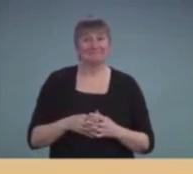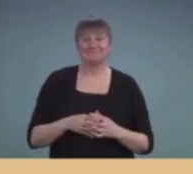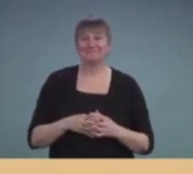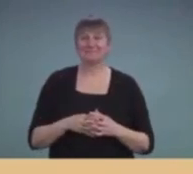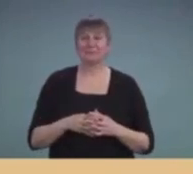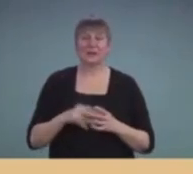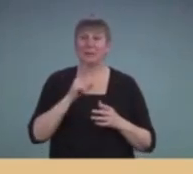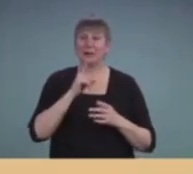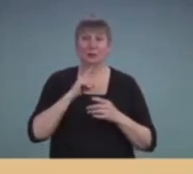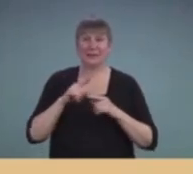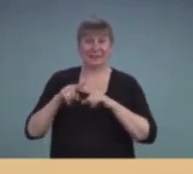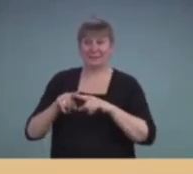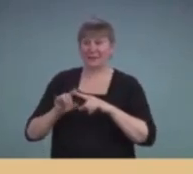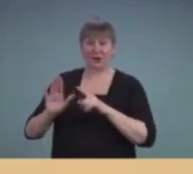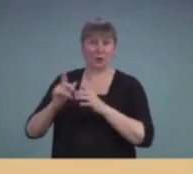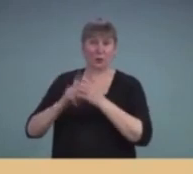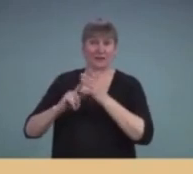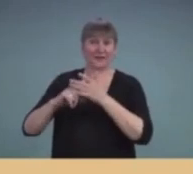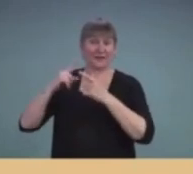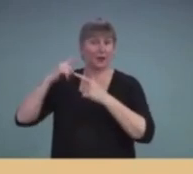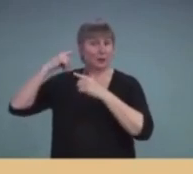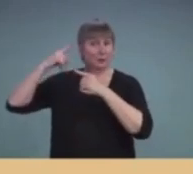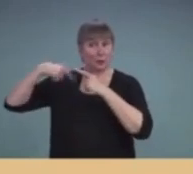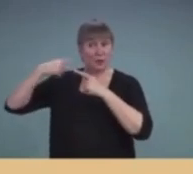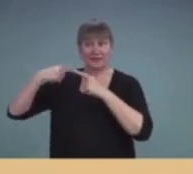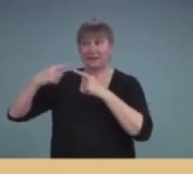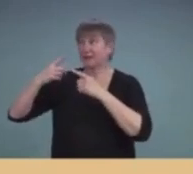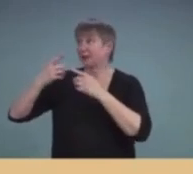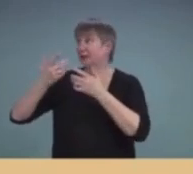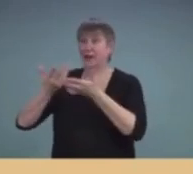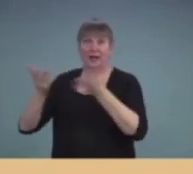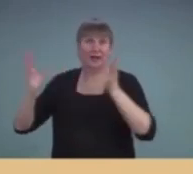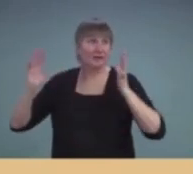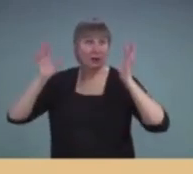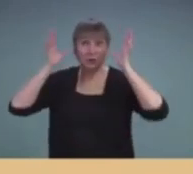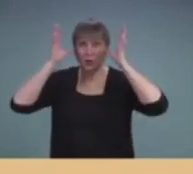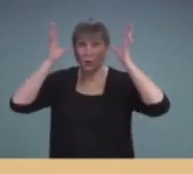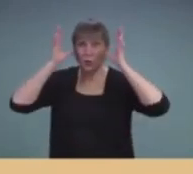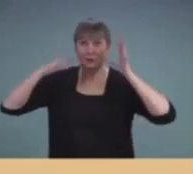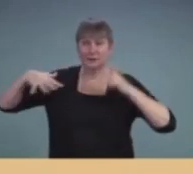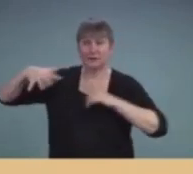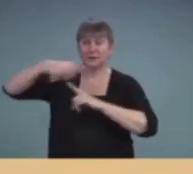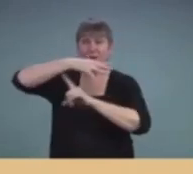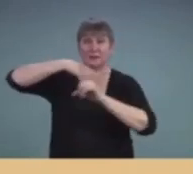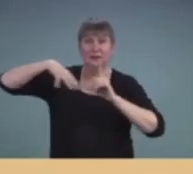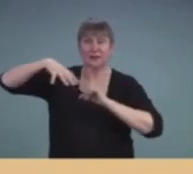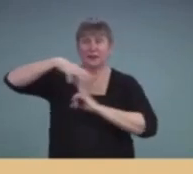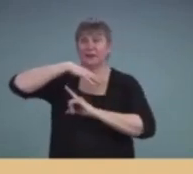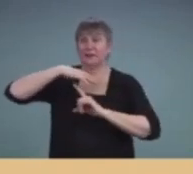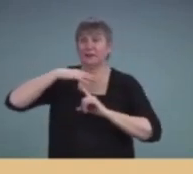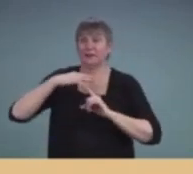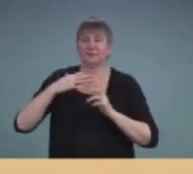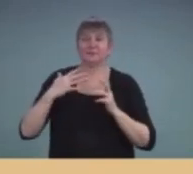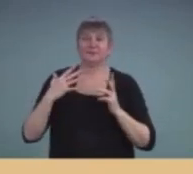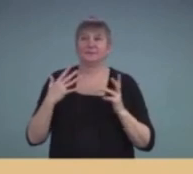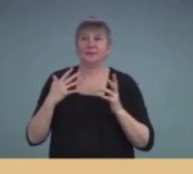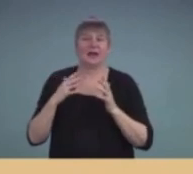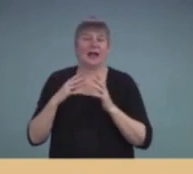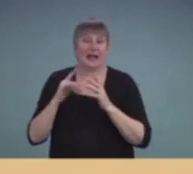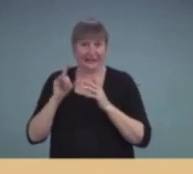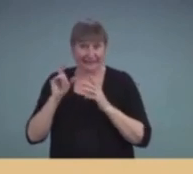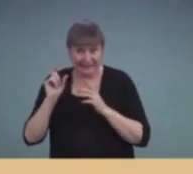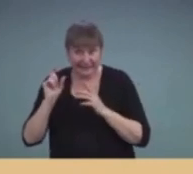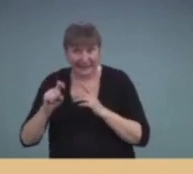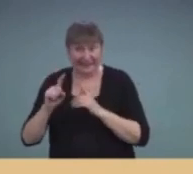their processing is when there's a lot of background noise and how great the need is for that direct input that